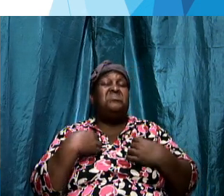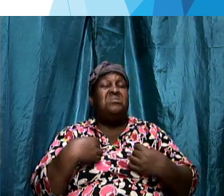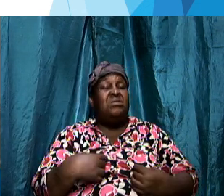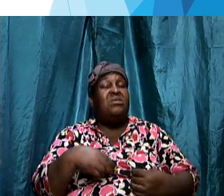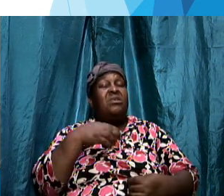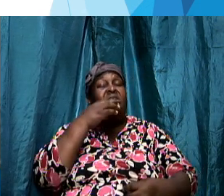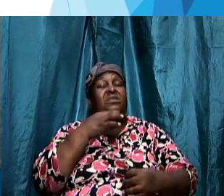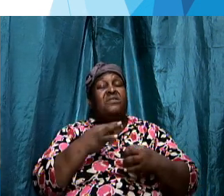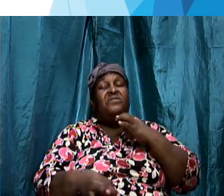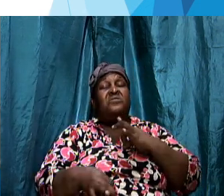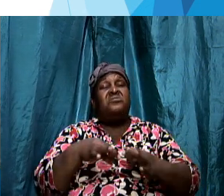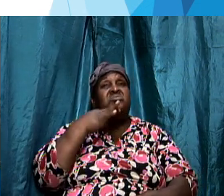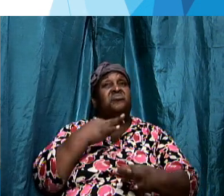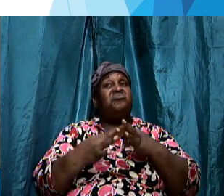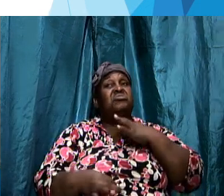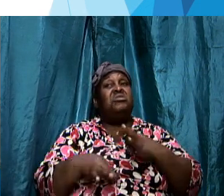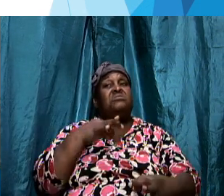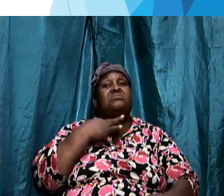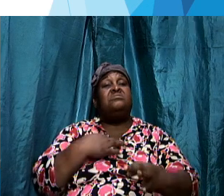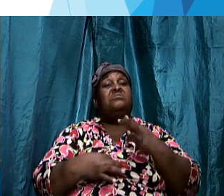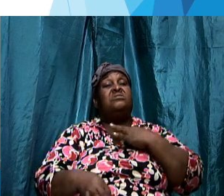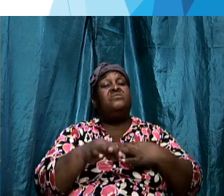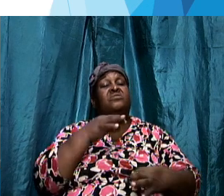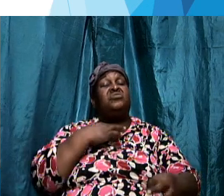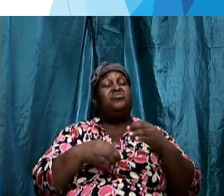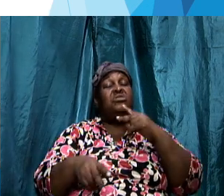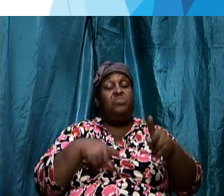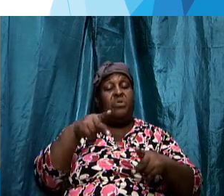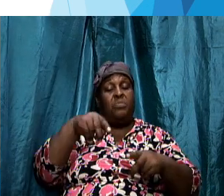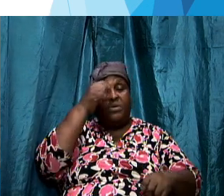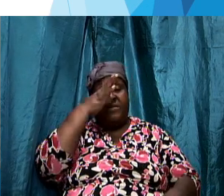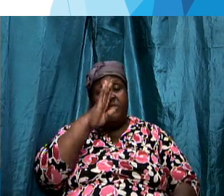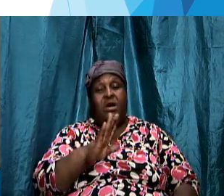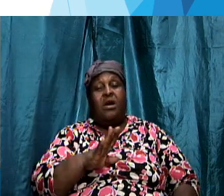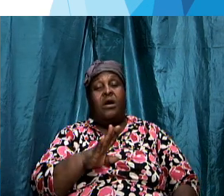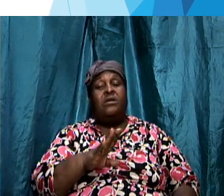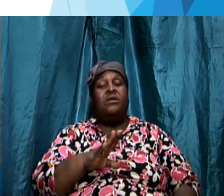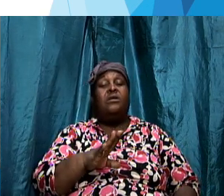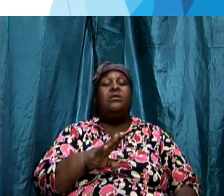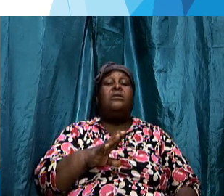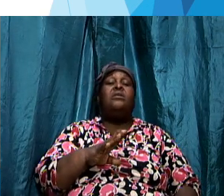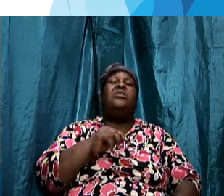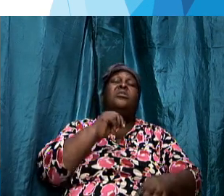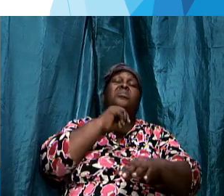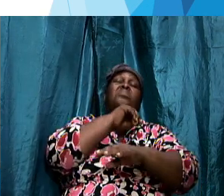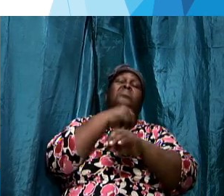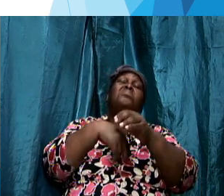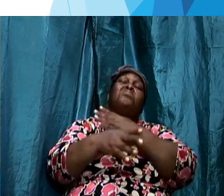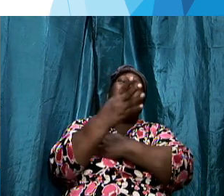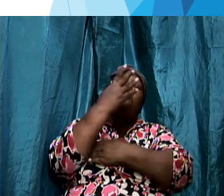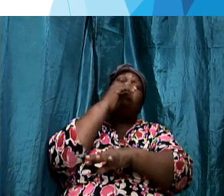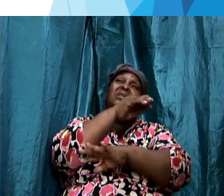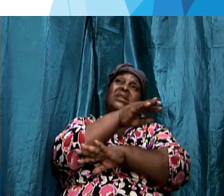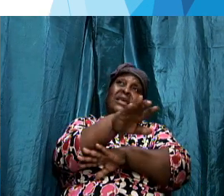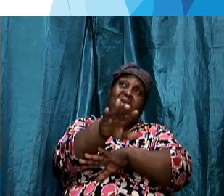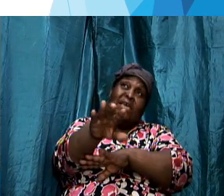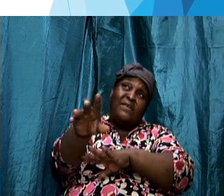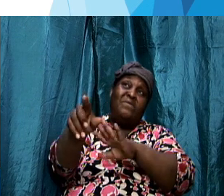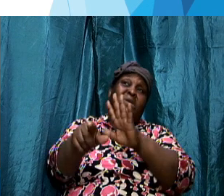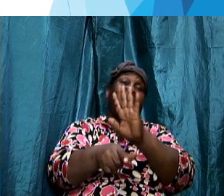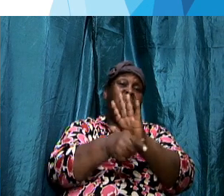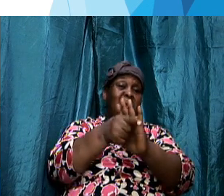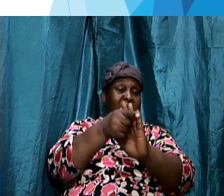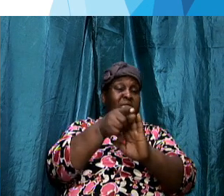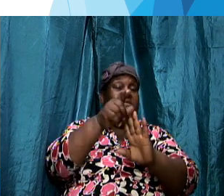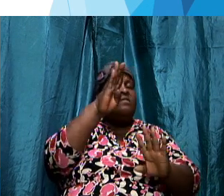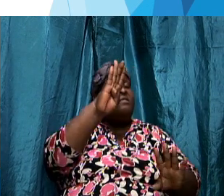all he did was speak and constantly day and night morning and evening morning and evening for 40